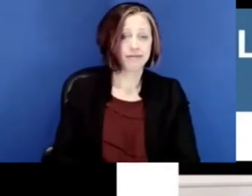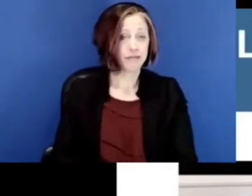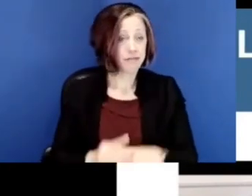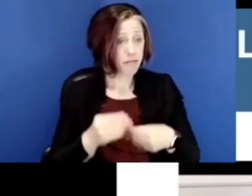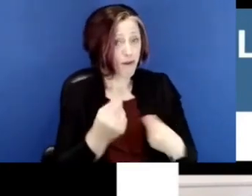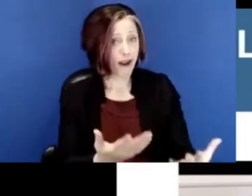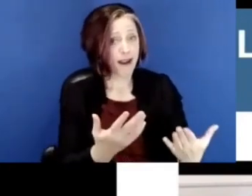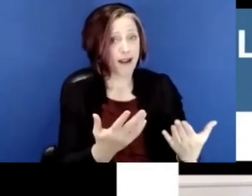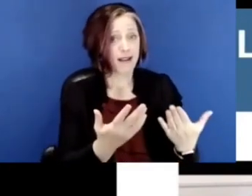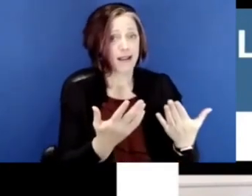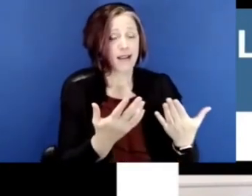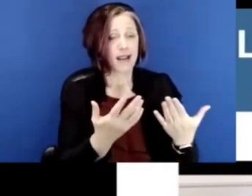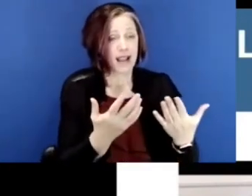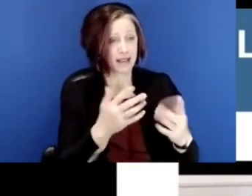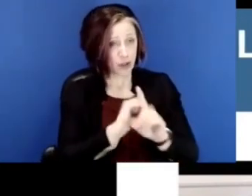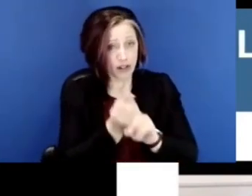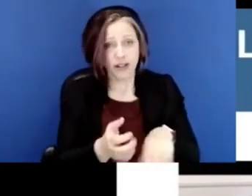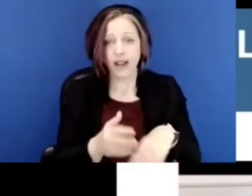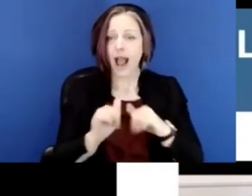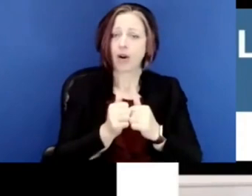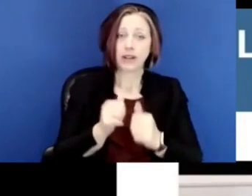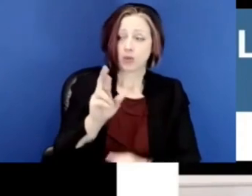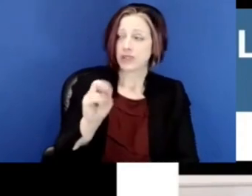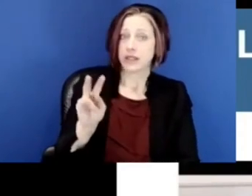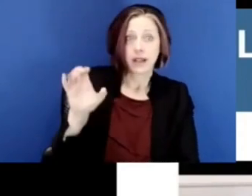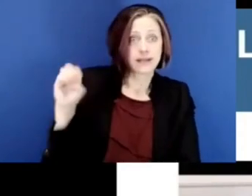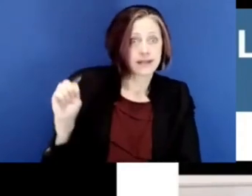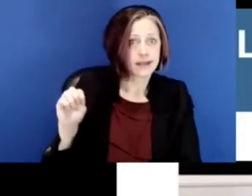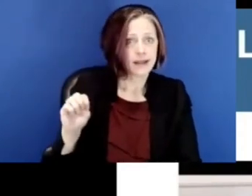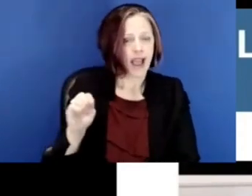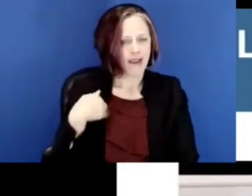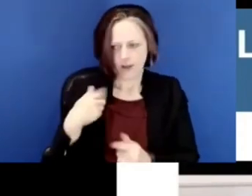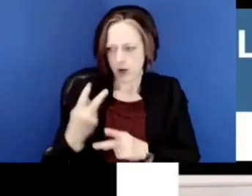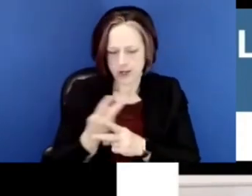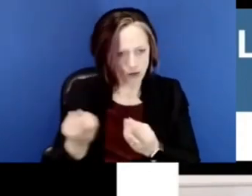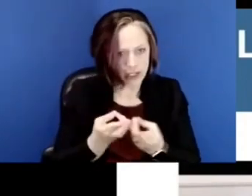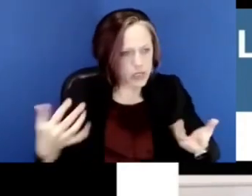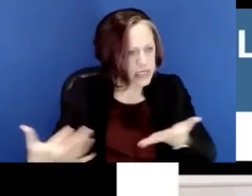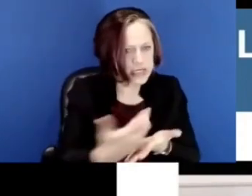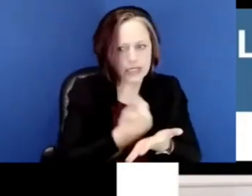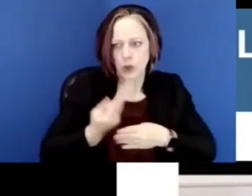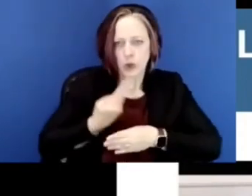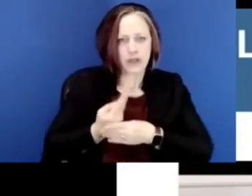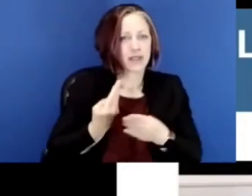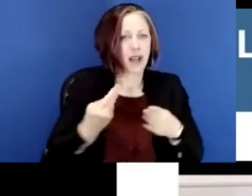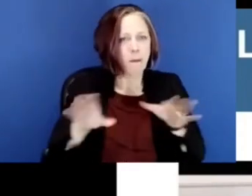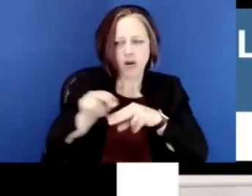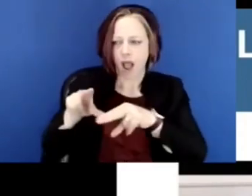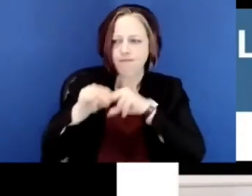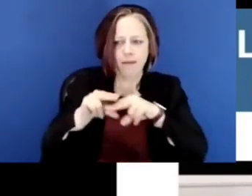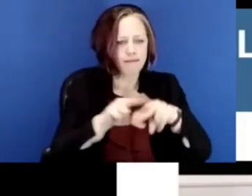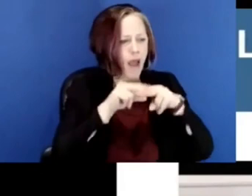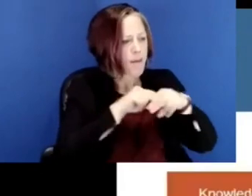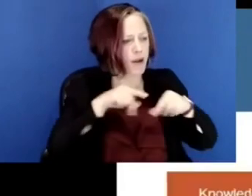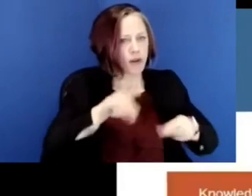how to survive in a context like this, how to be resilient, how to be resourceful. There are all kinds of things that we need to